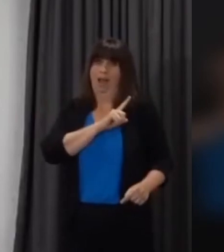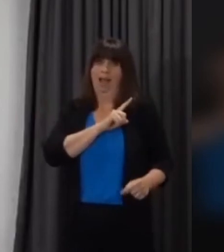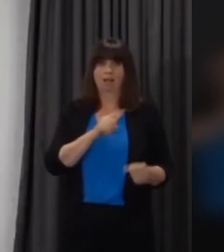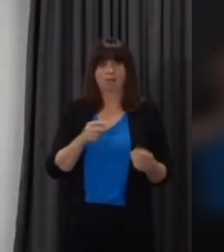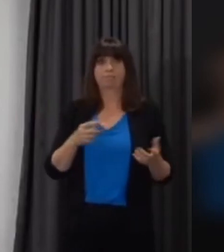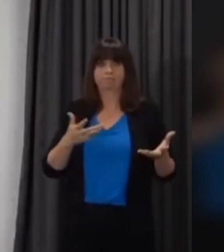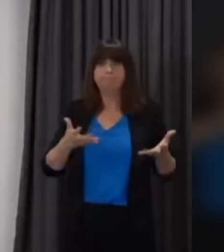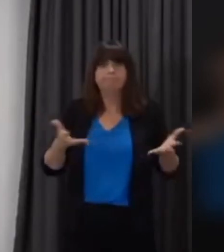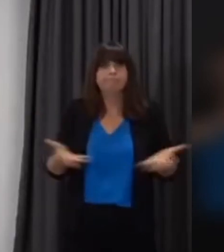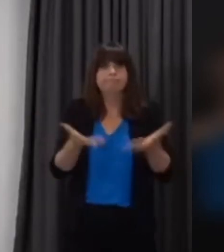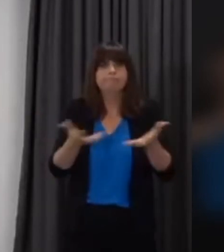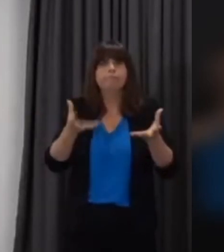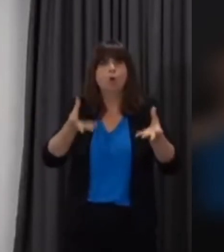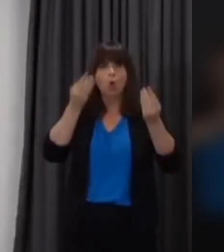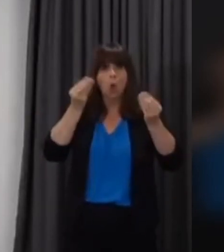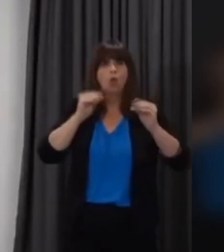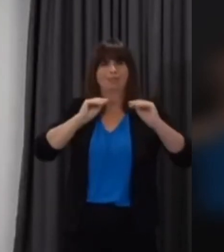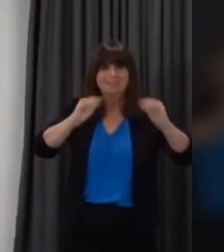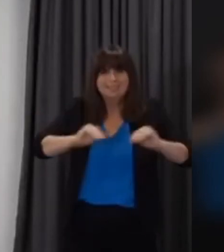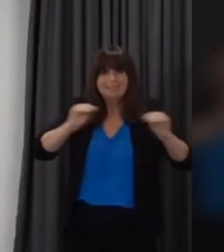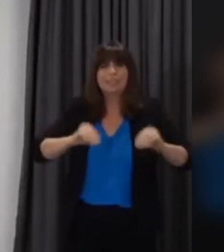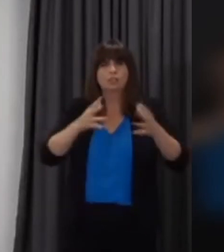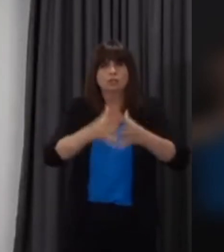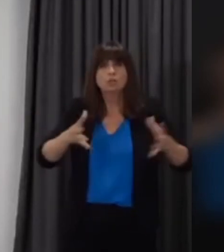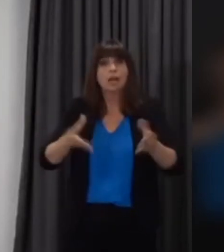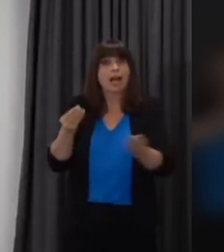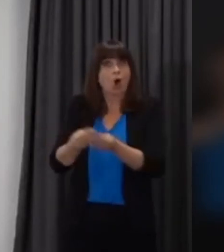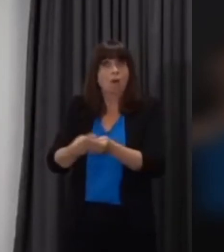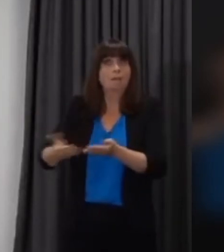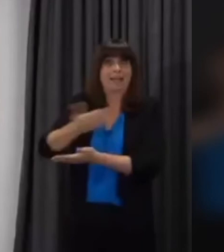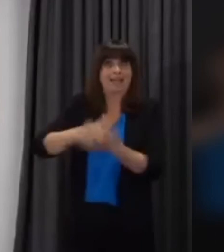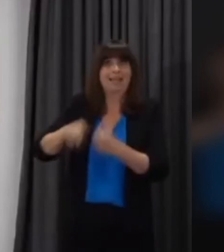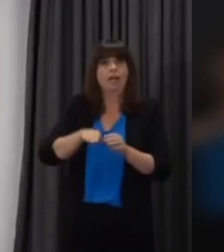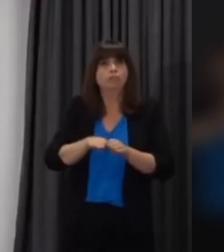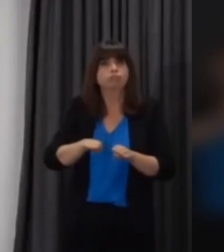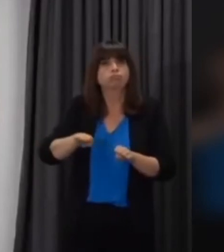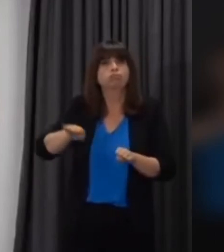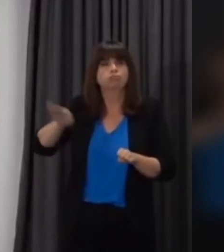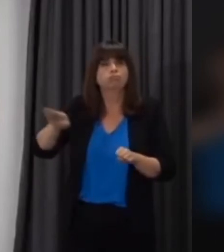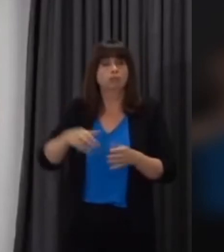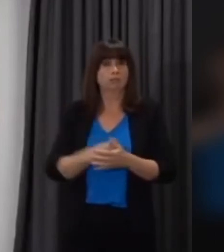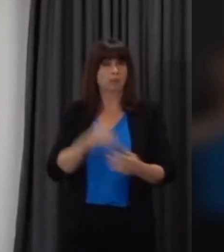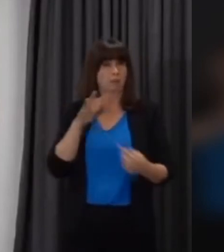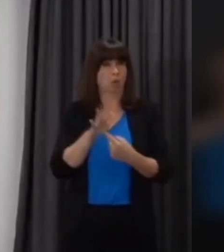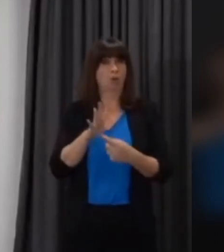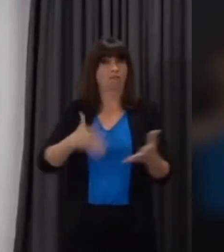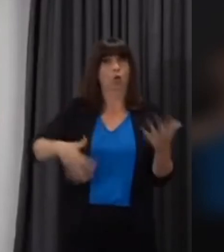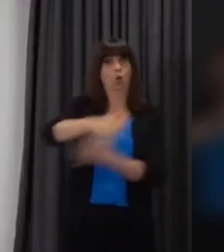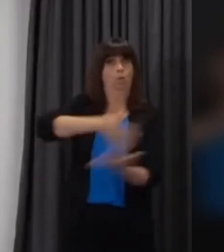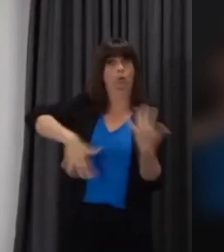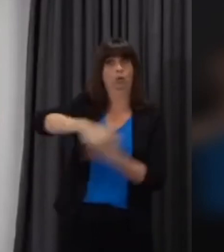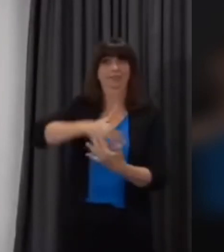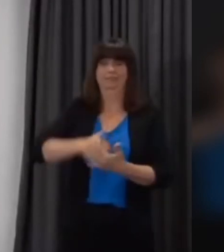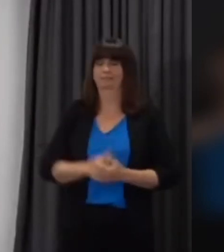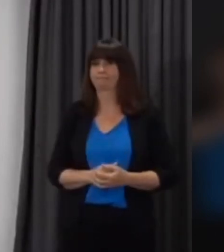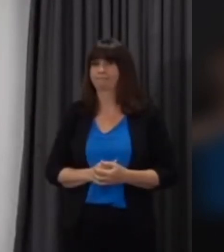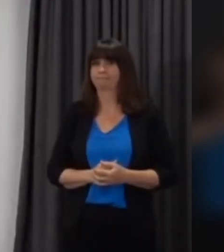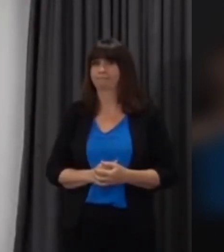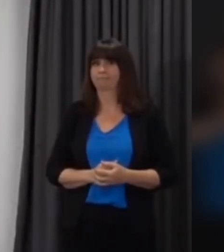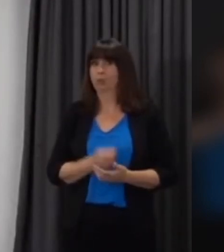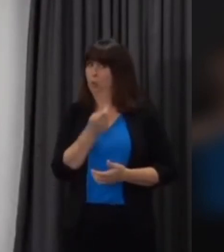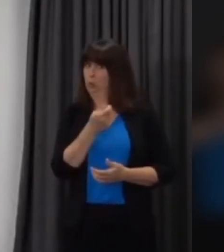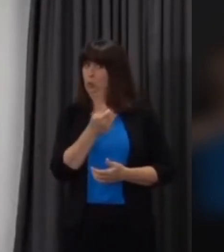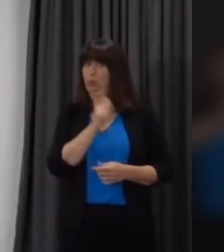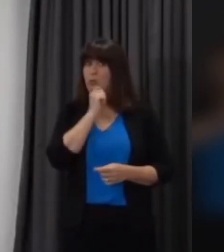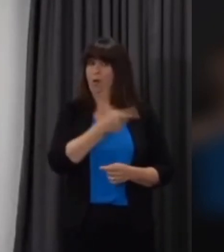and to continuing to play an essential role in their host communities. Now before I take questions from our